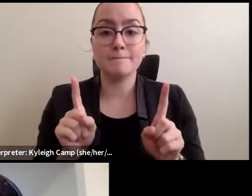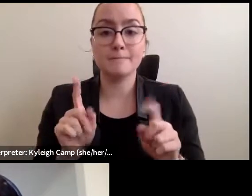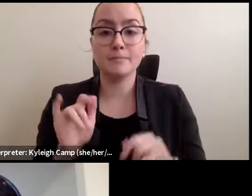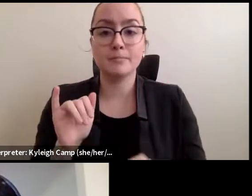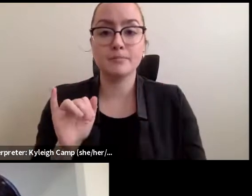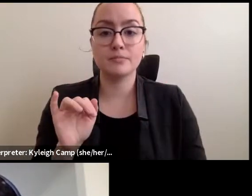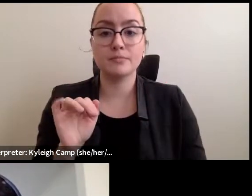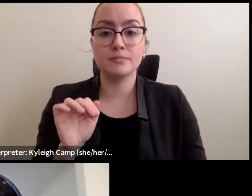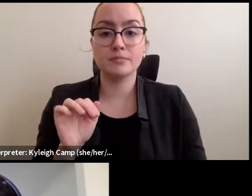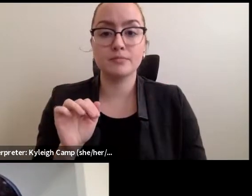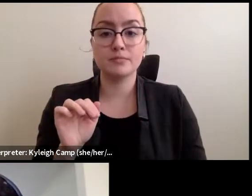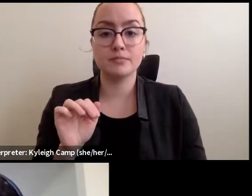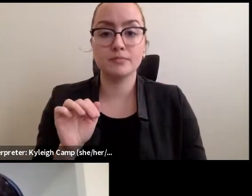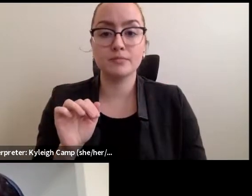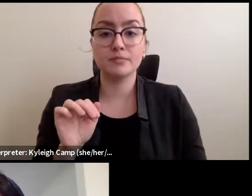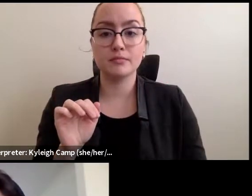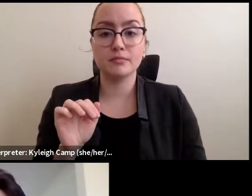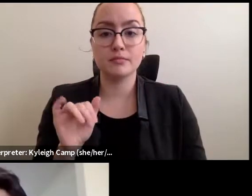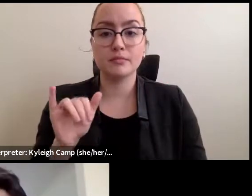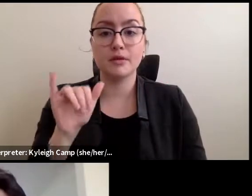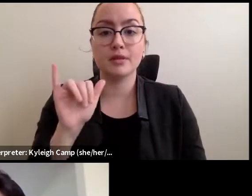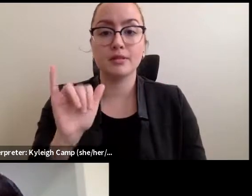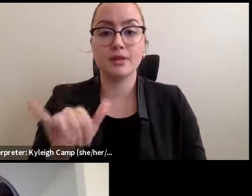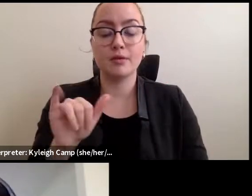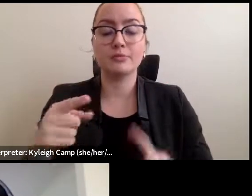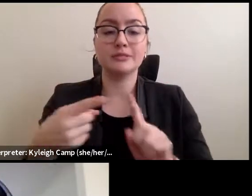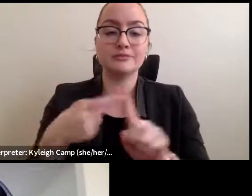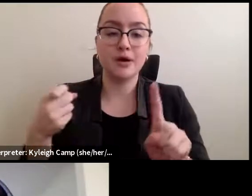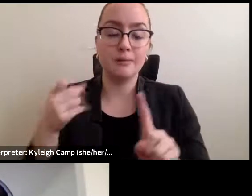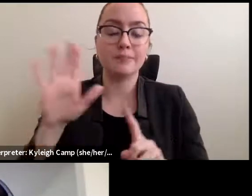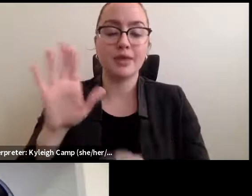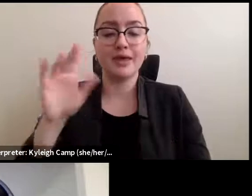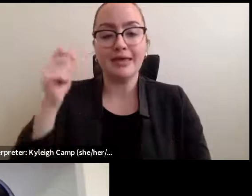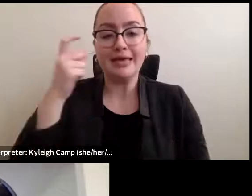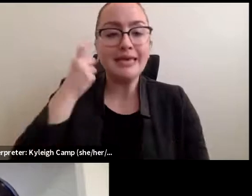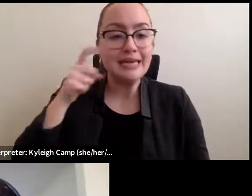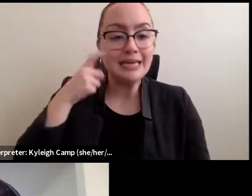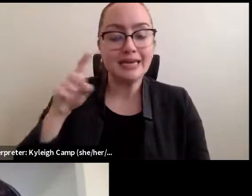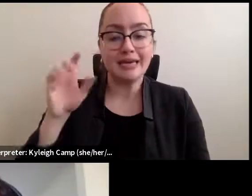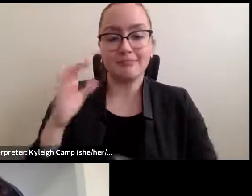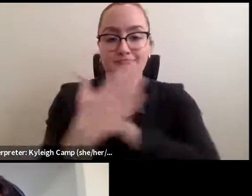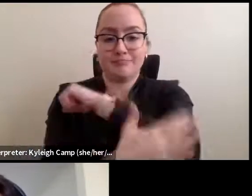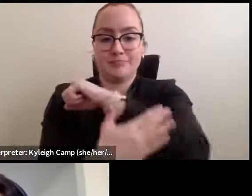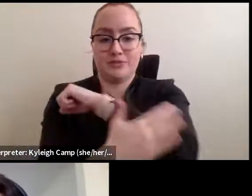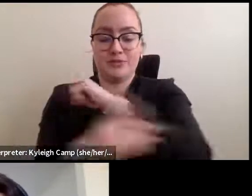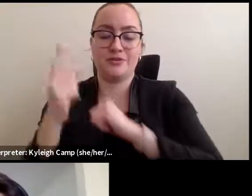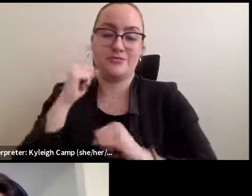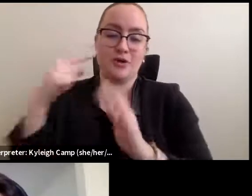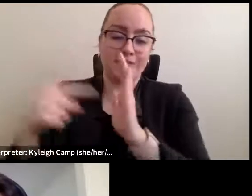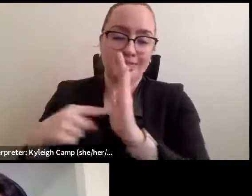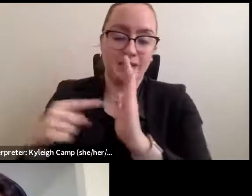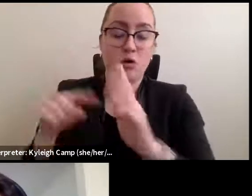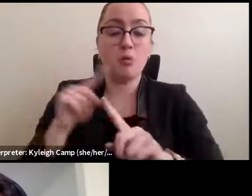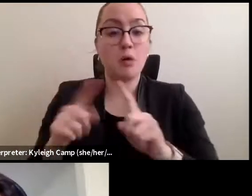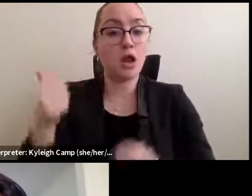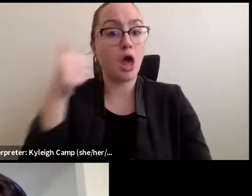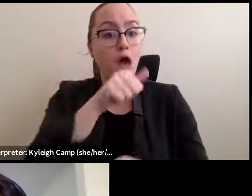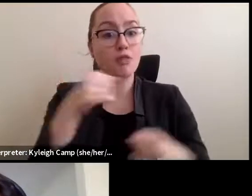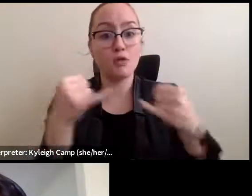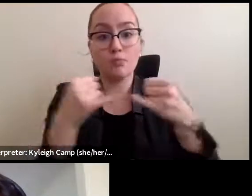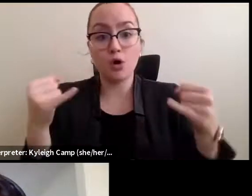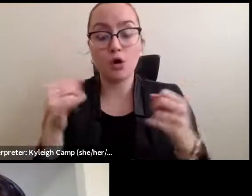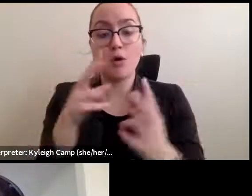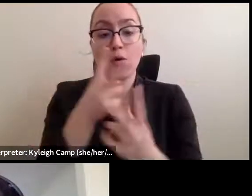independence of the Indian subcontinent, for example, not just that border, but also other borders, social and